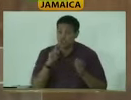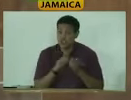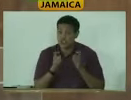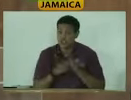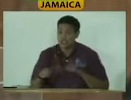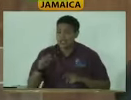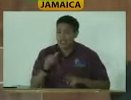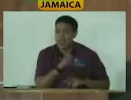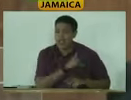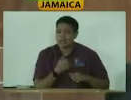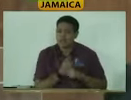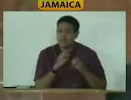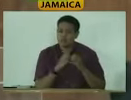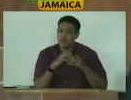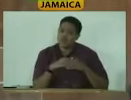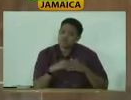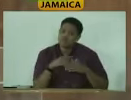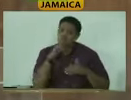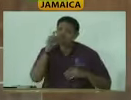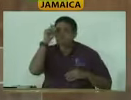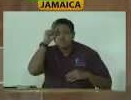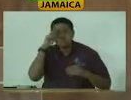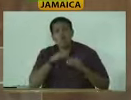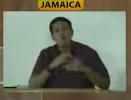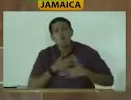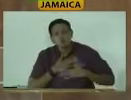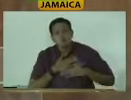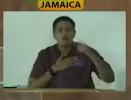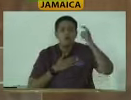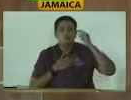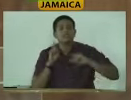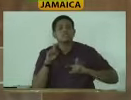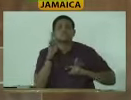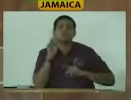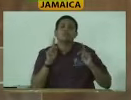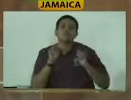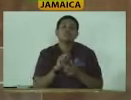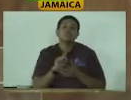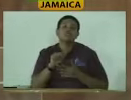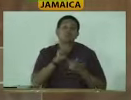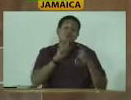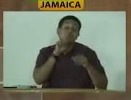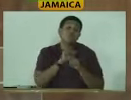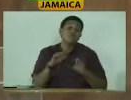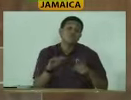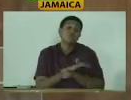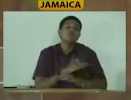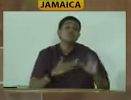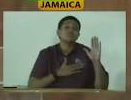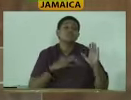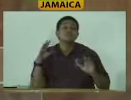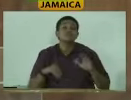attitudes, to make us more compassionate and understanding of the needs of persons with disabilities and ensure them full citizenship